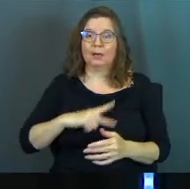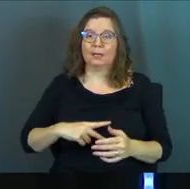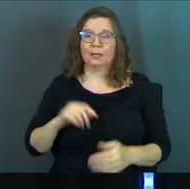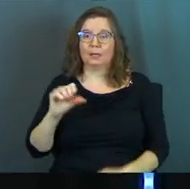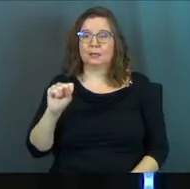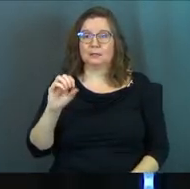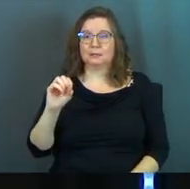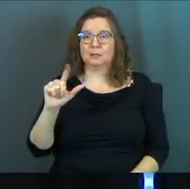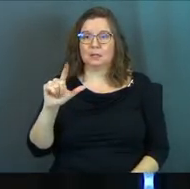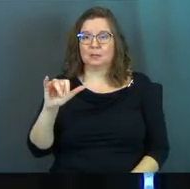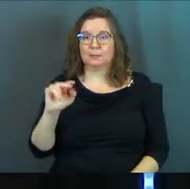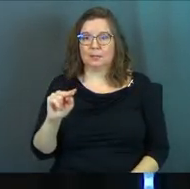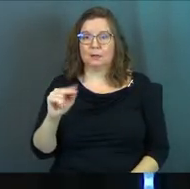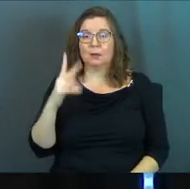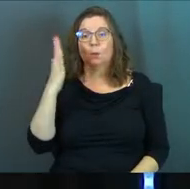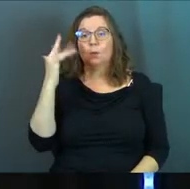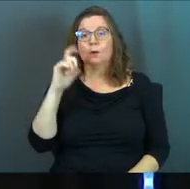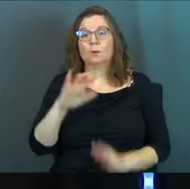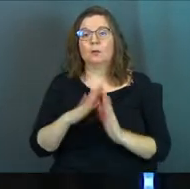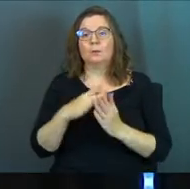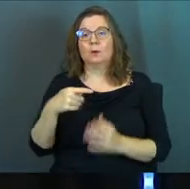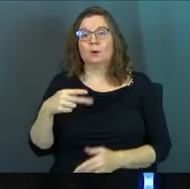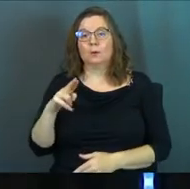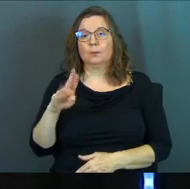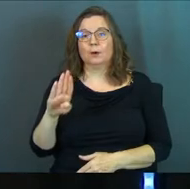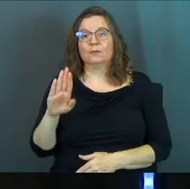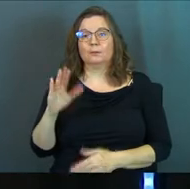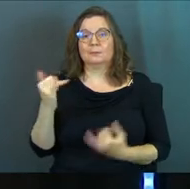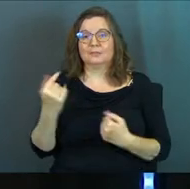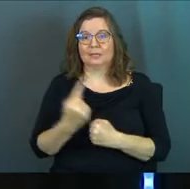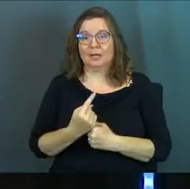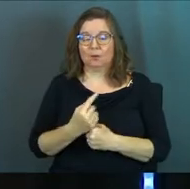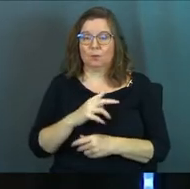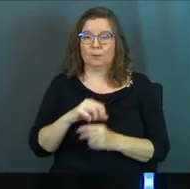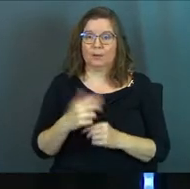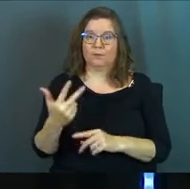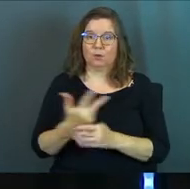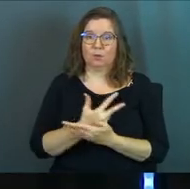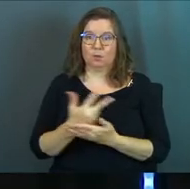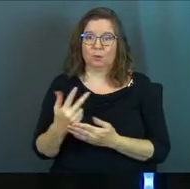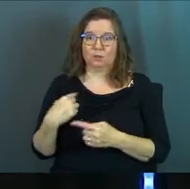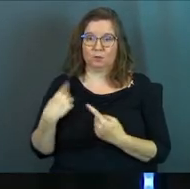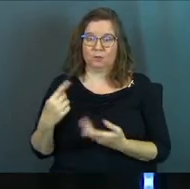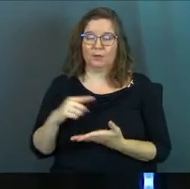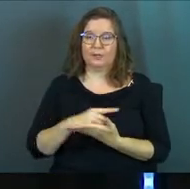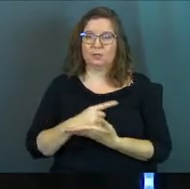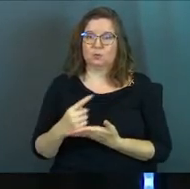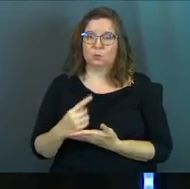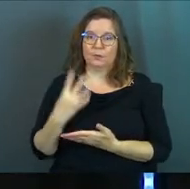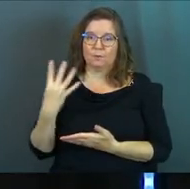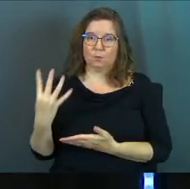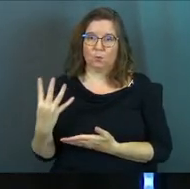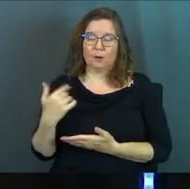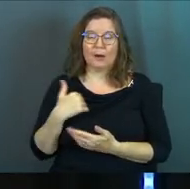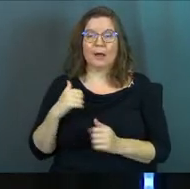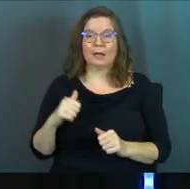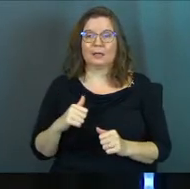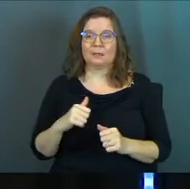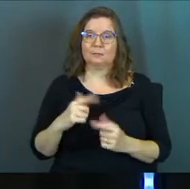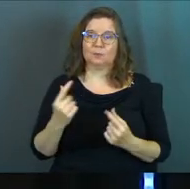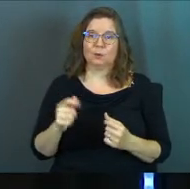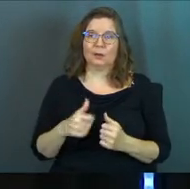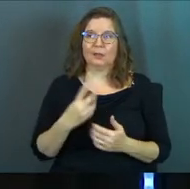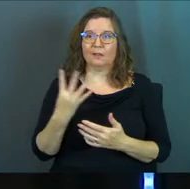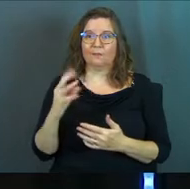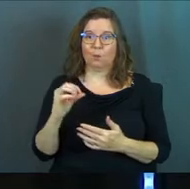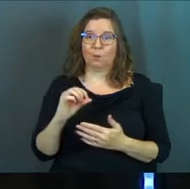because we're in the book of Proverbs today and we've been in the book of Proverbs for three weeks so far. This is week four and I could go about